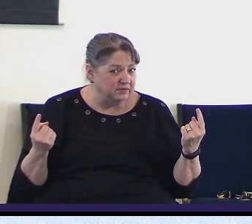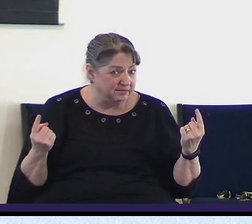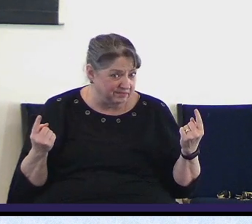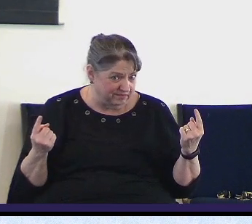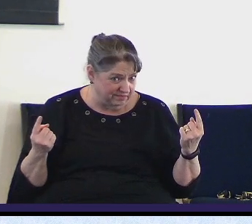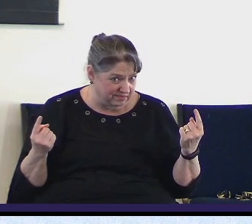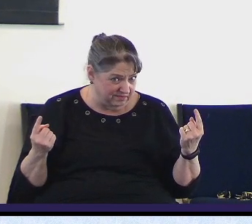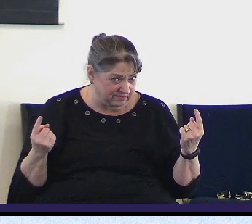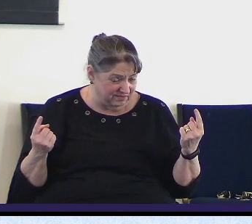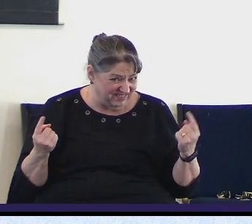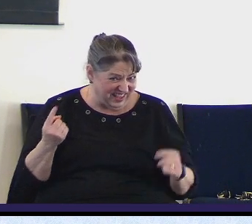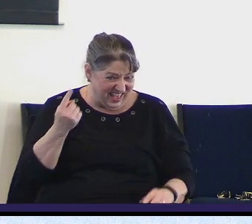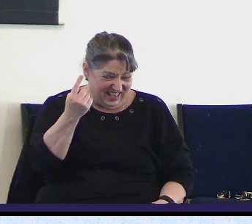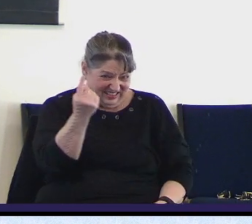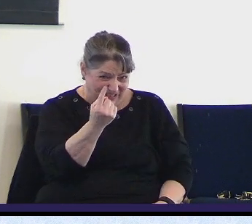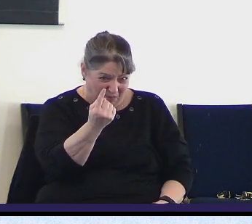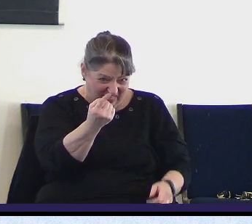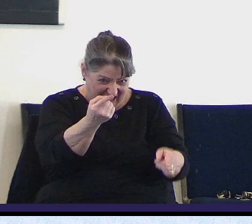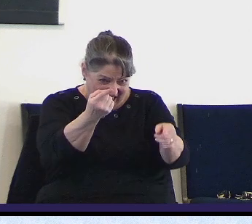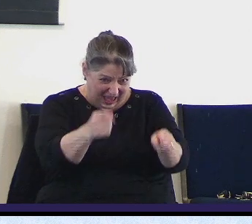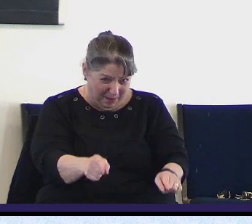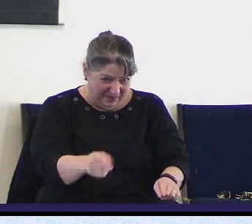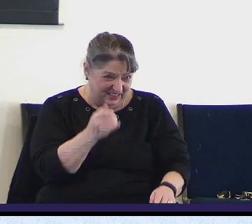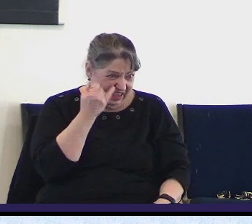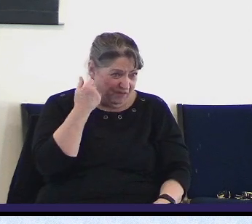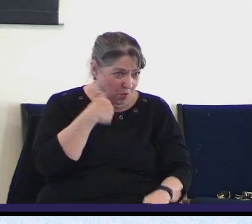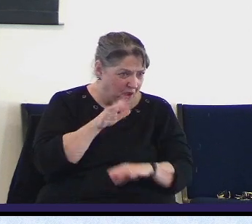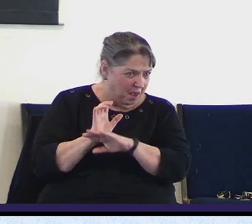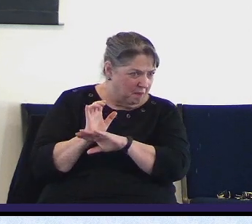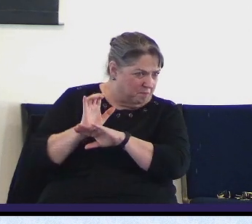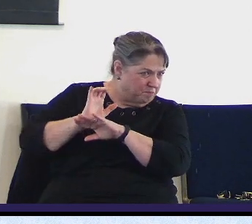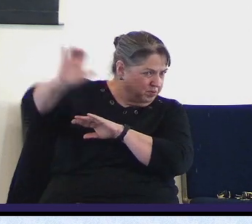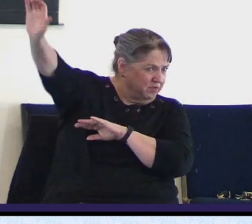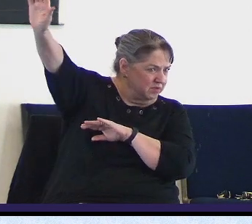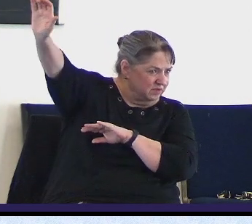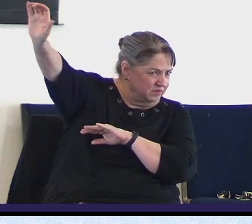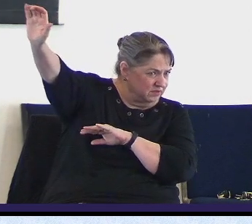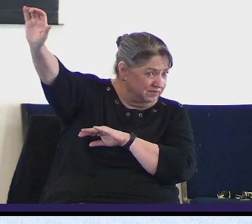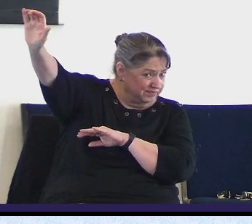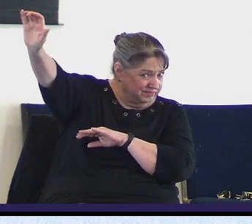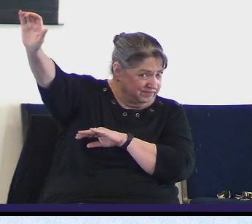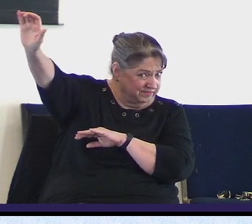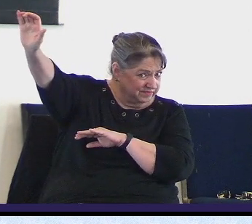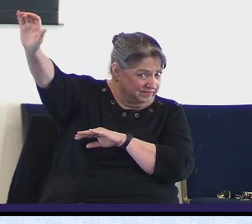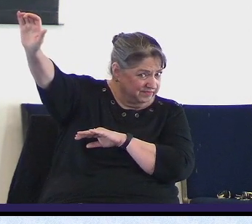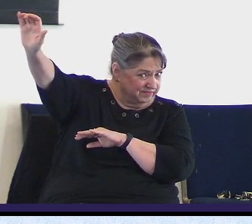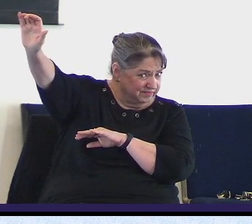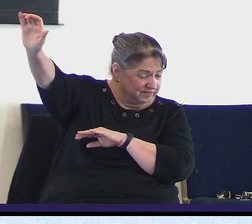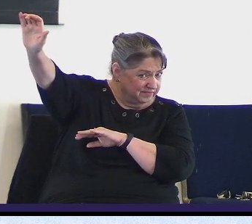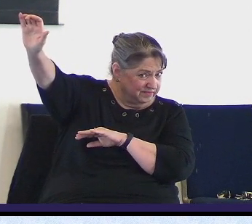Something happens when we push God out of the way. And even the